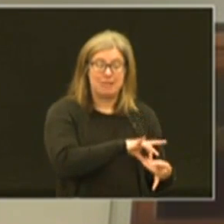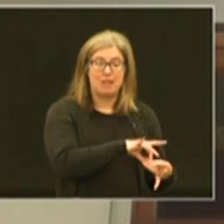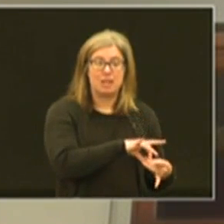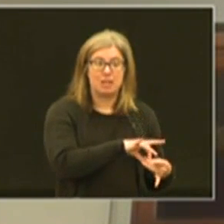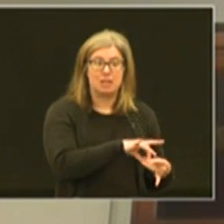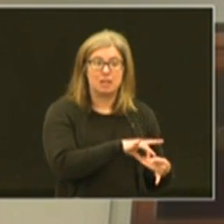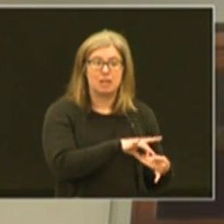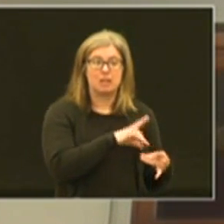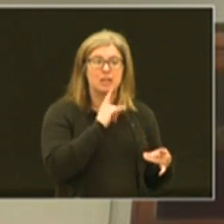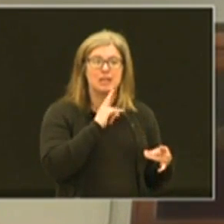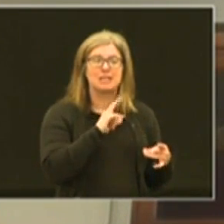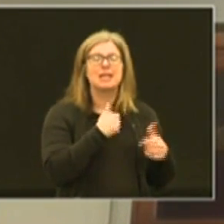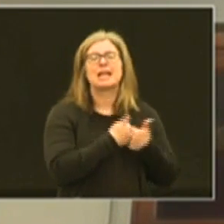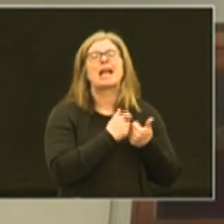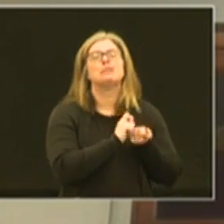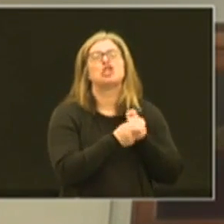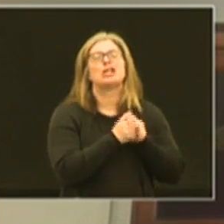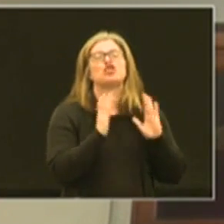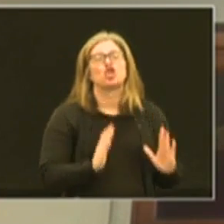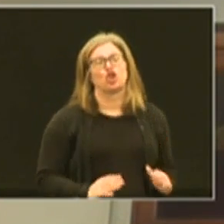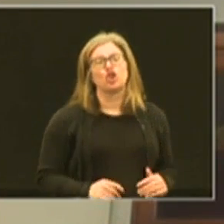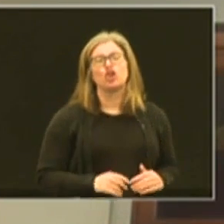it is a game changer